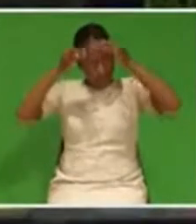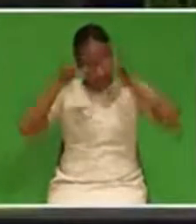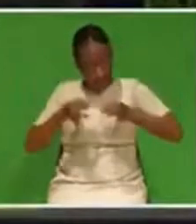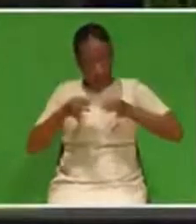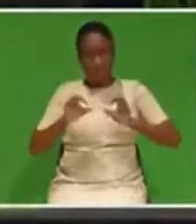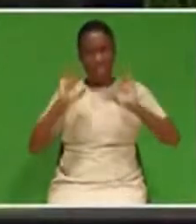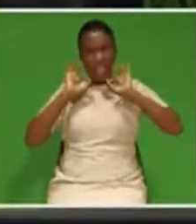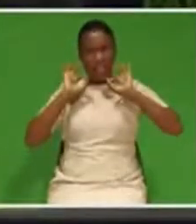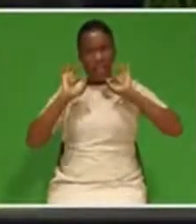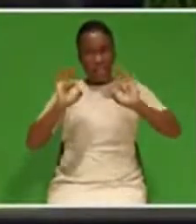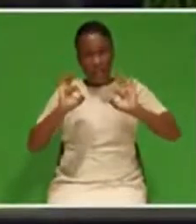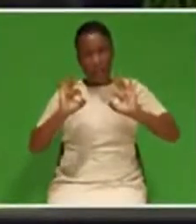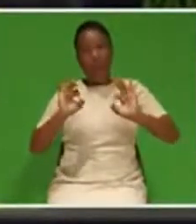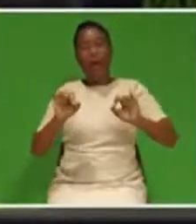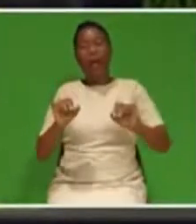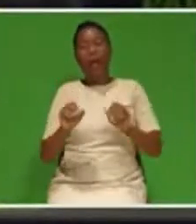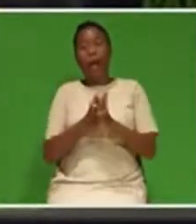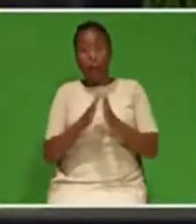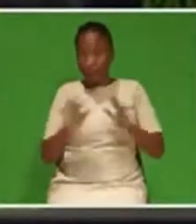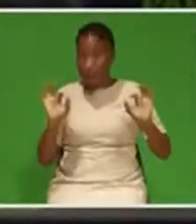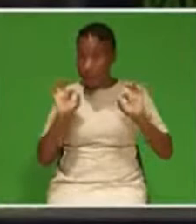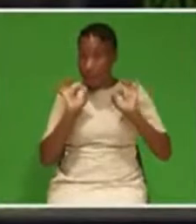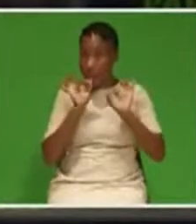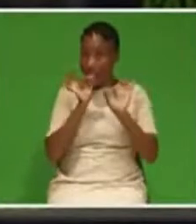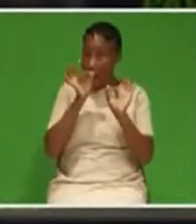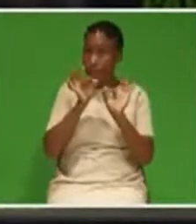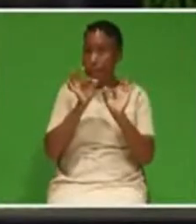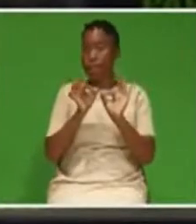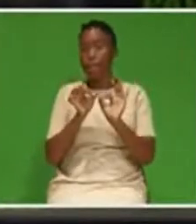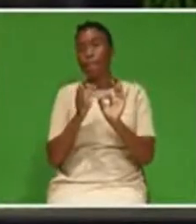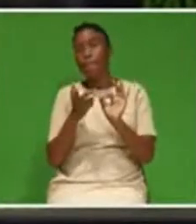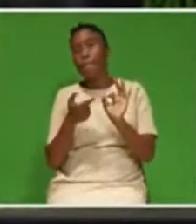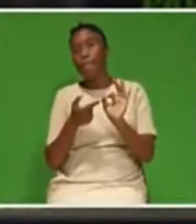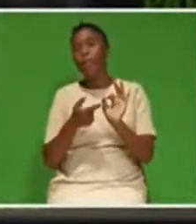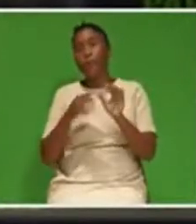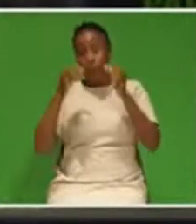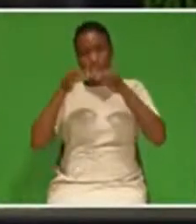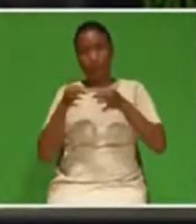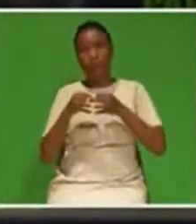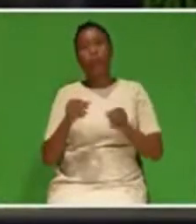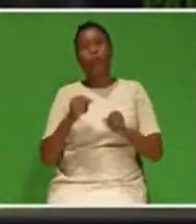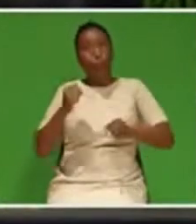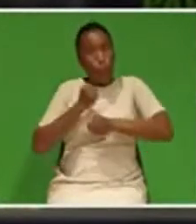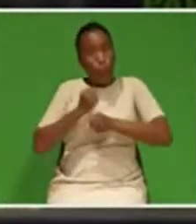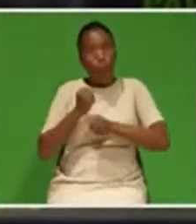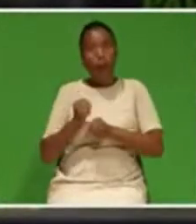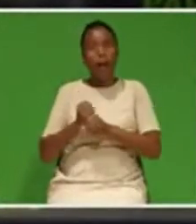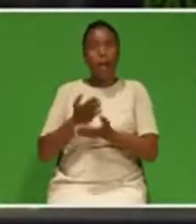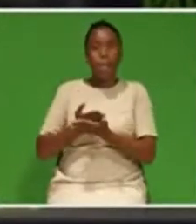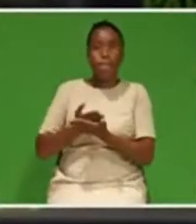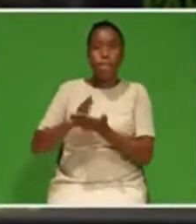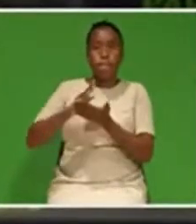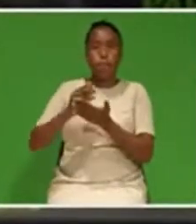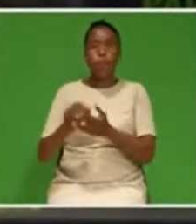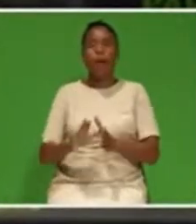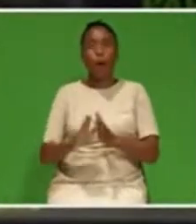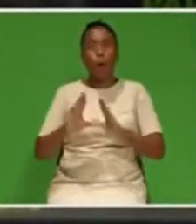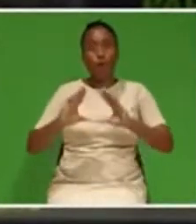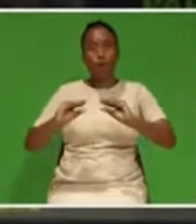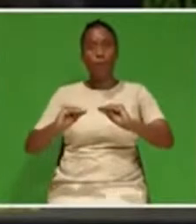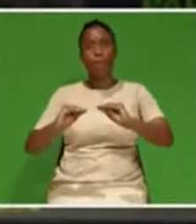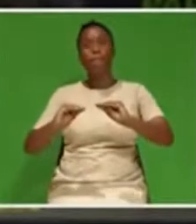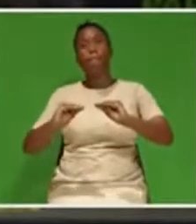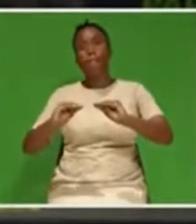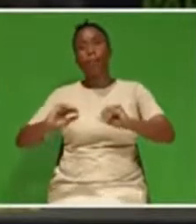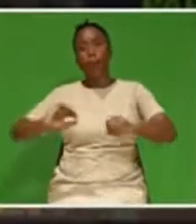and agile responses to deal with COVID-19. It was